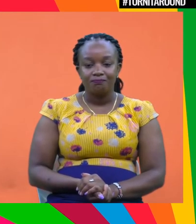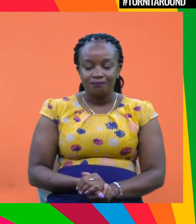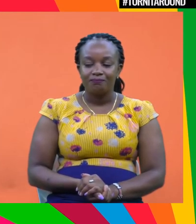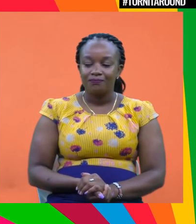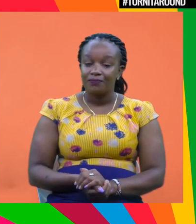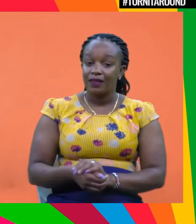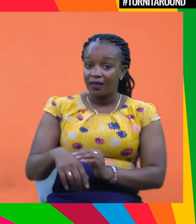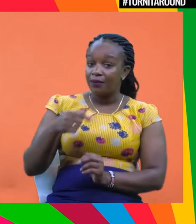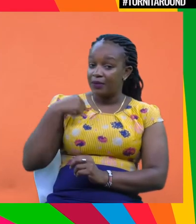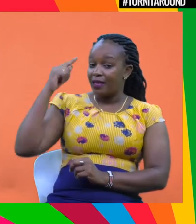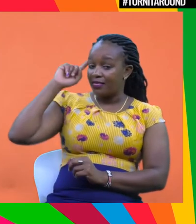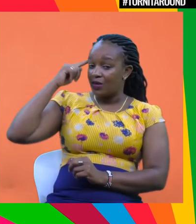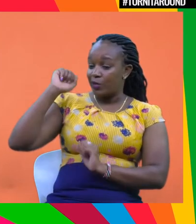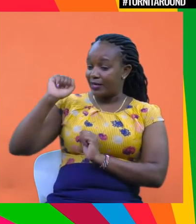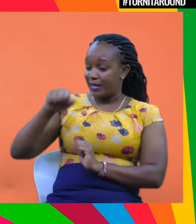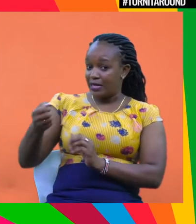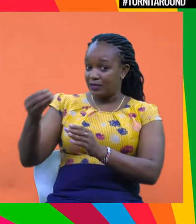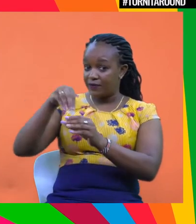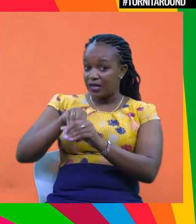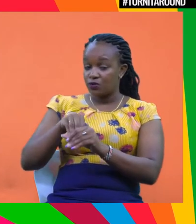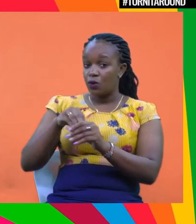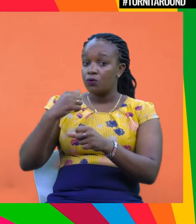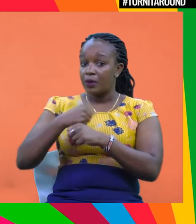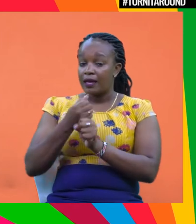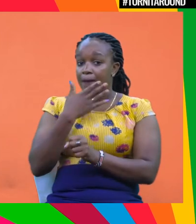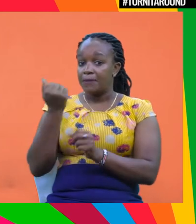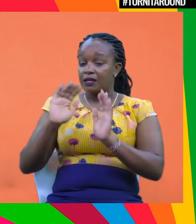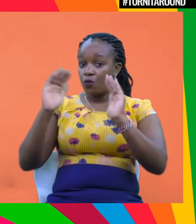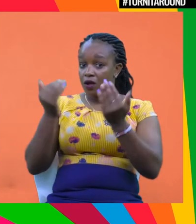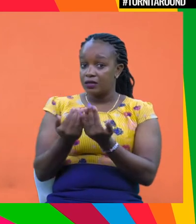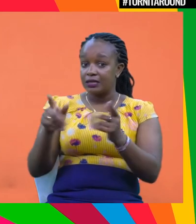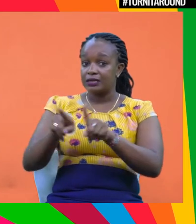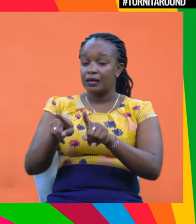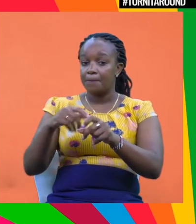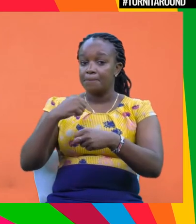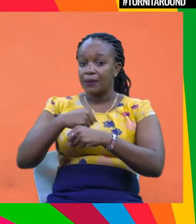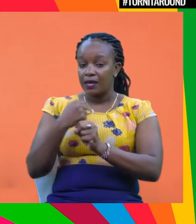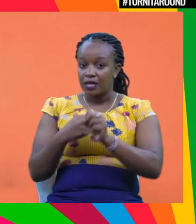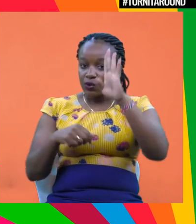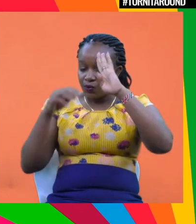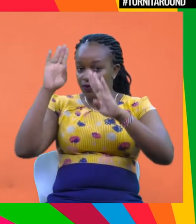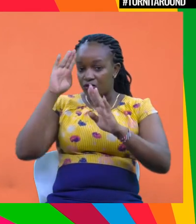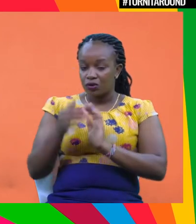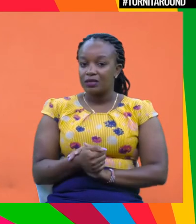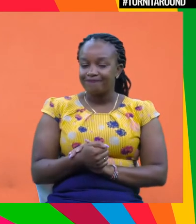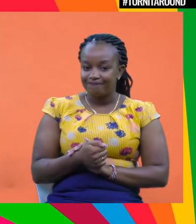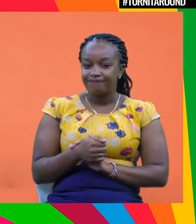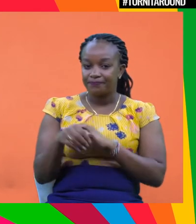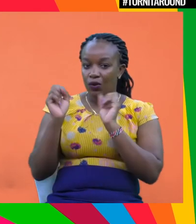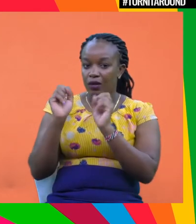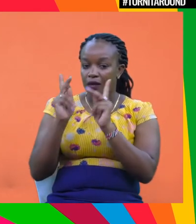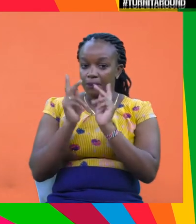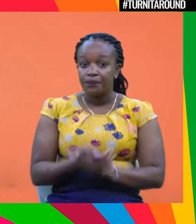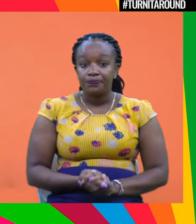Really, I think we can really invest to make a better world and also at the same time to make innovation as well, right, everyone? Okay,